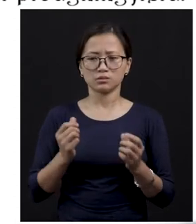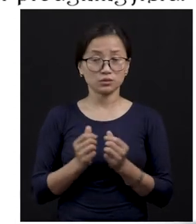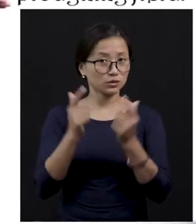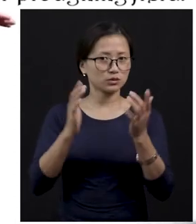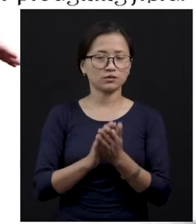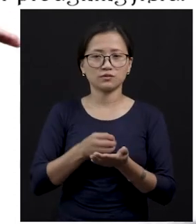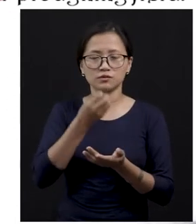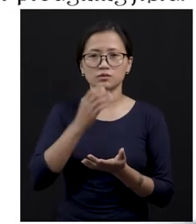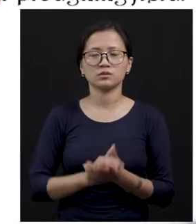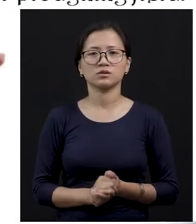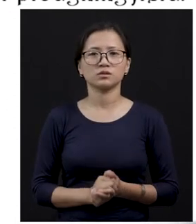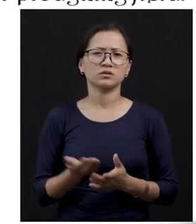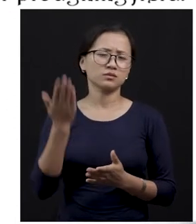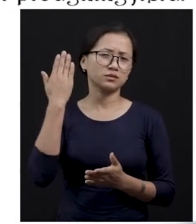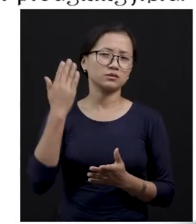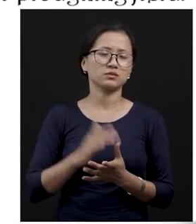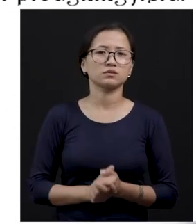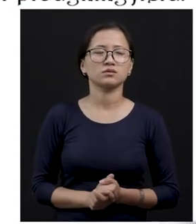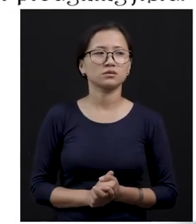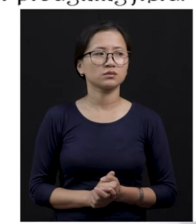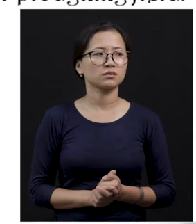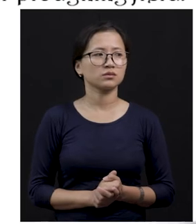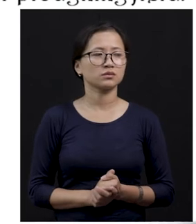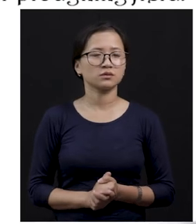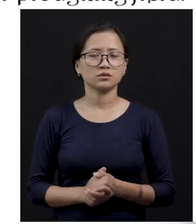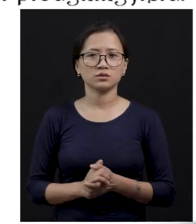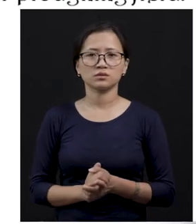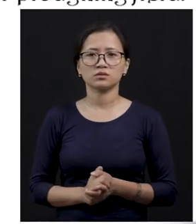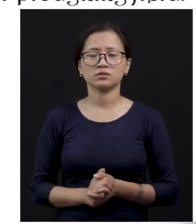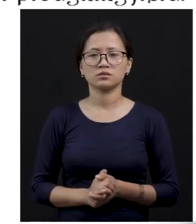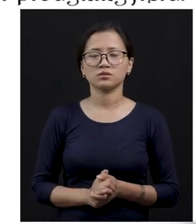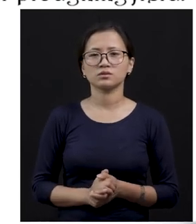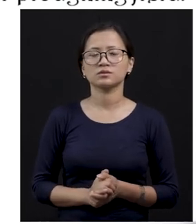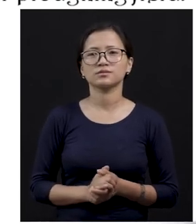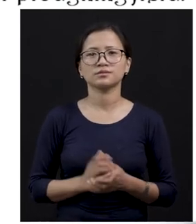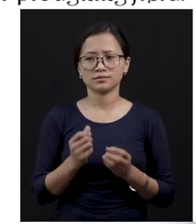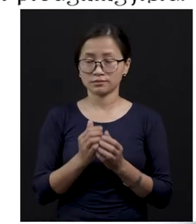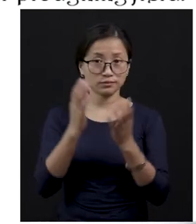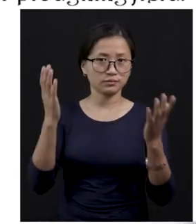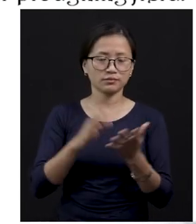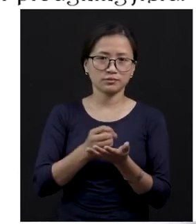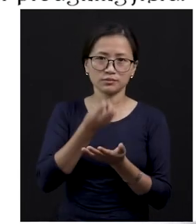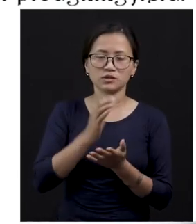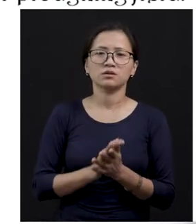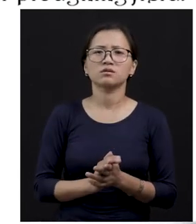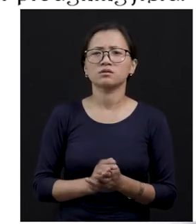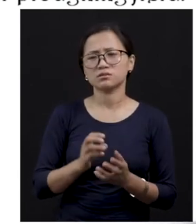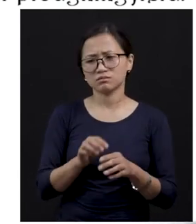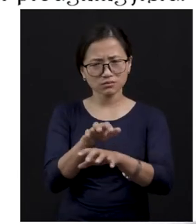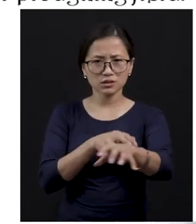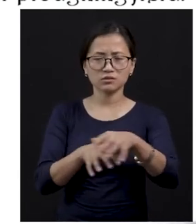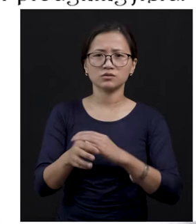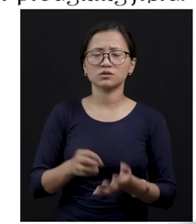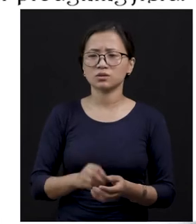talked about just previously, you know, they are very, you know, protein rich food. And animals not